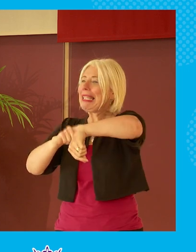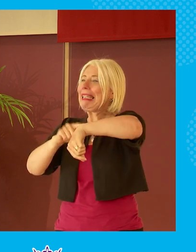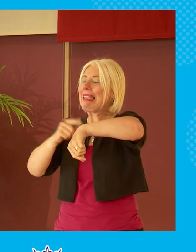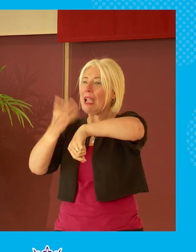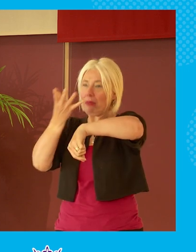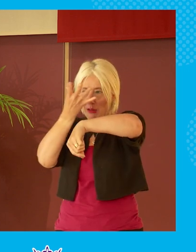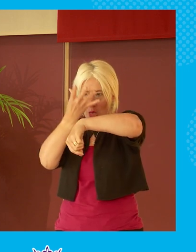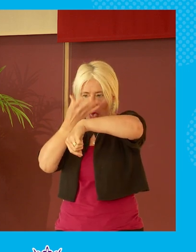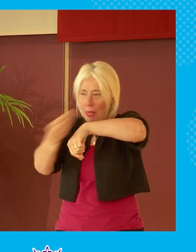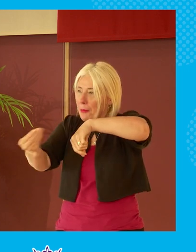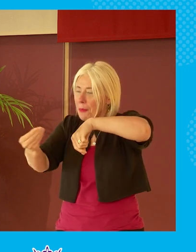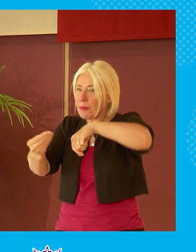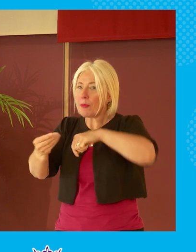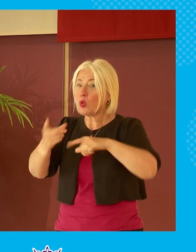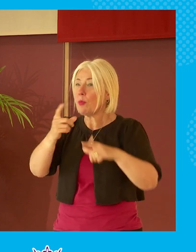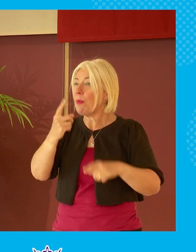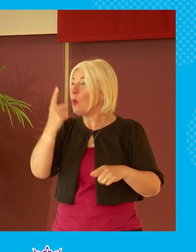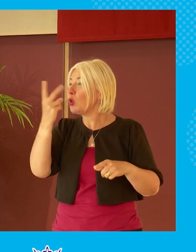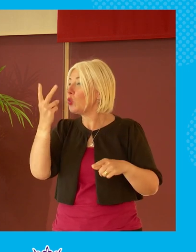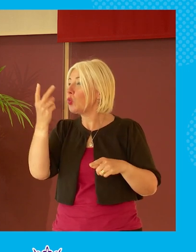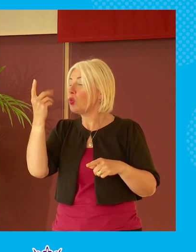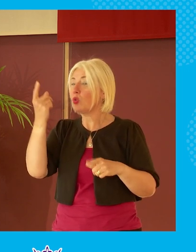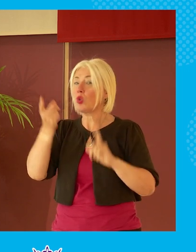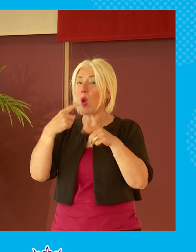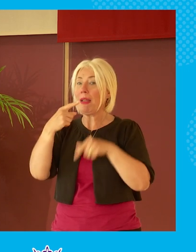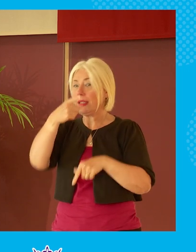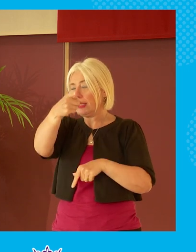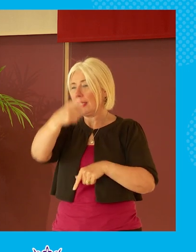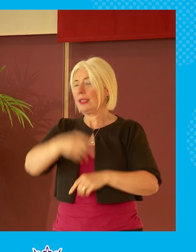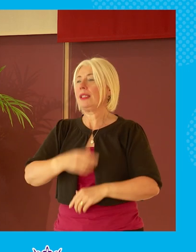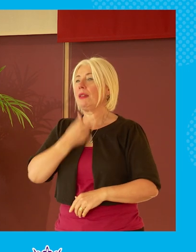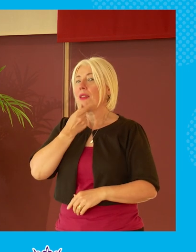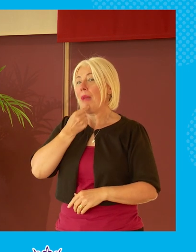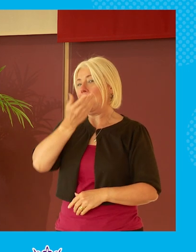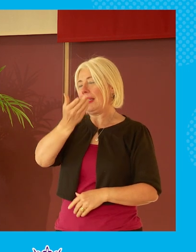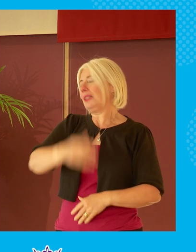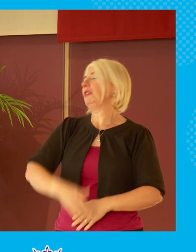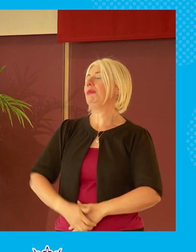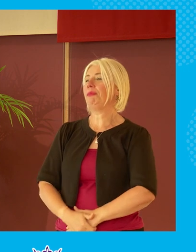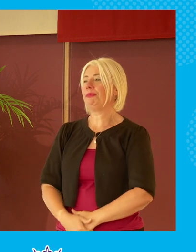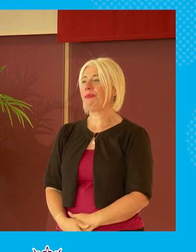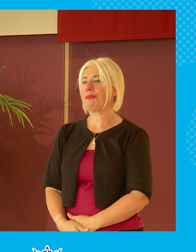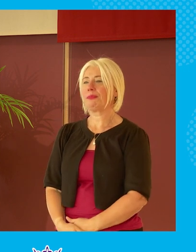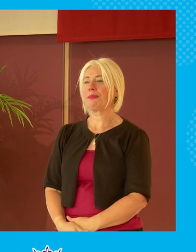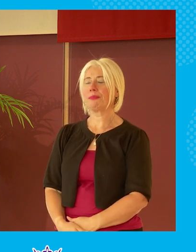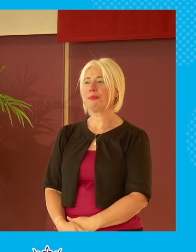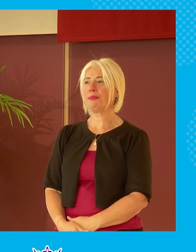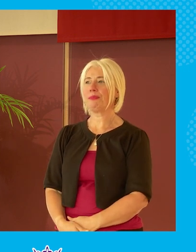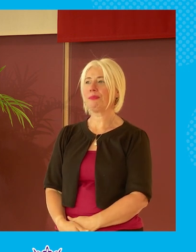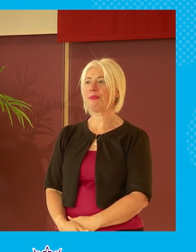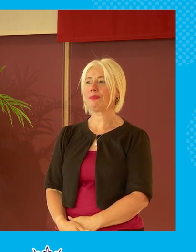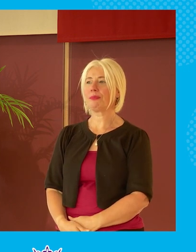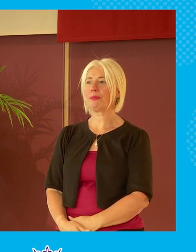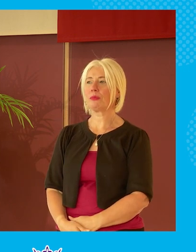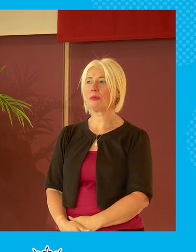more questions or comments gentlemen there on the far end of the fourth row